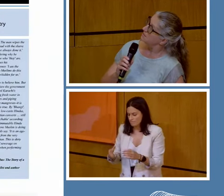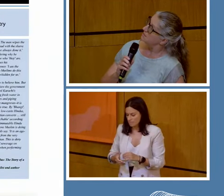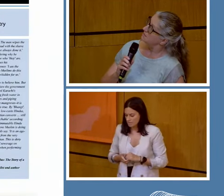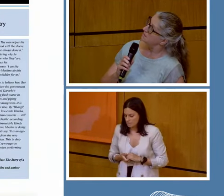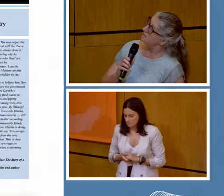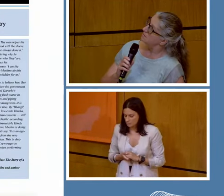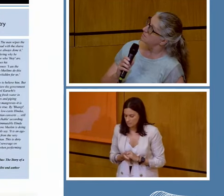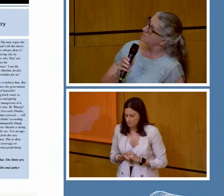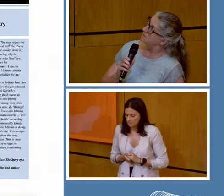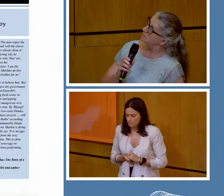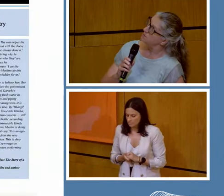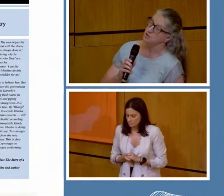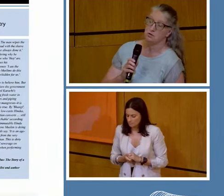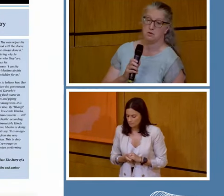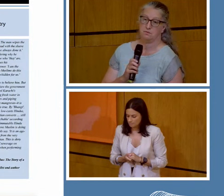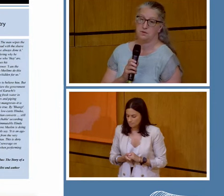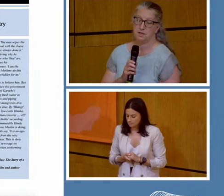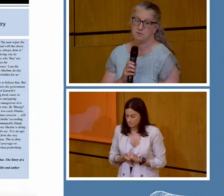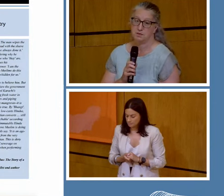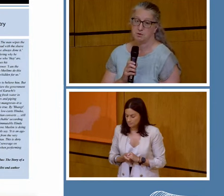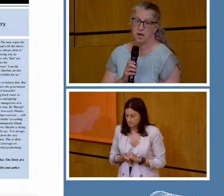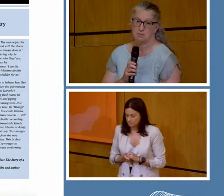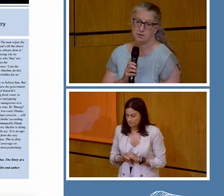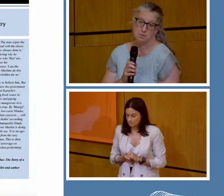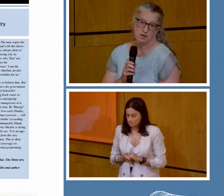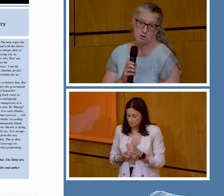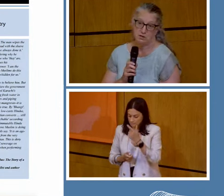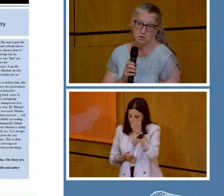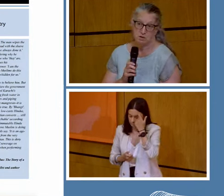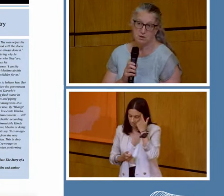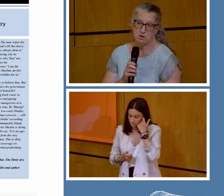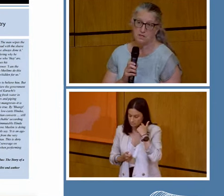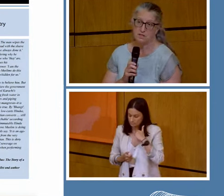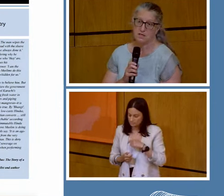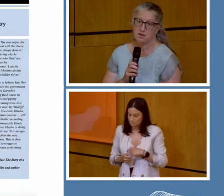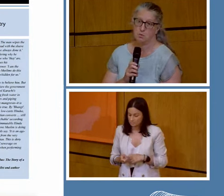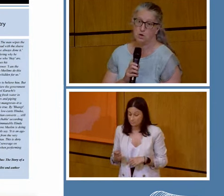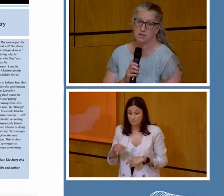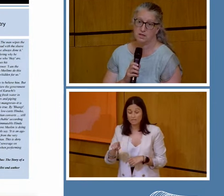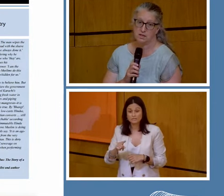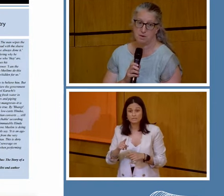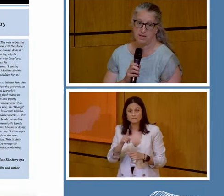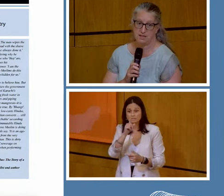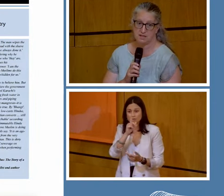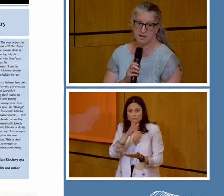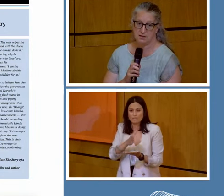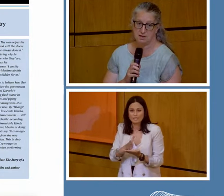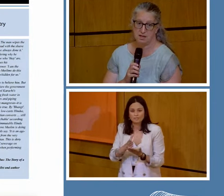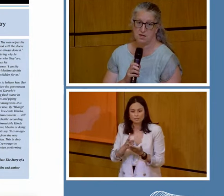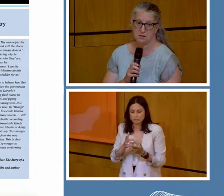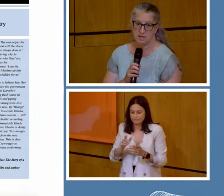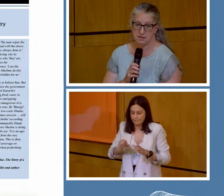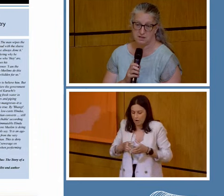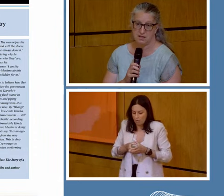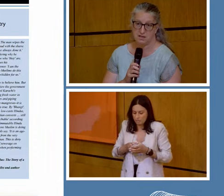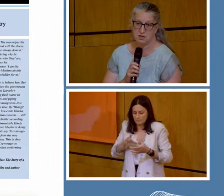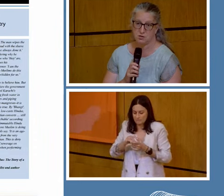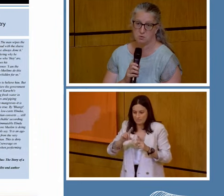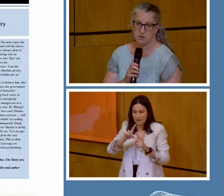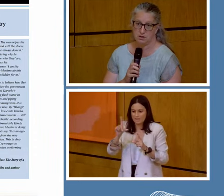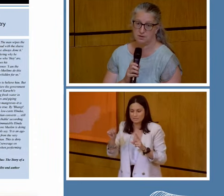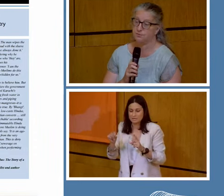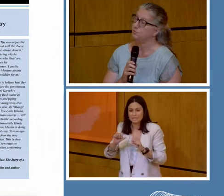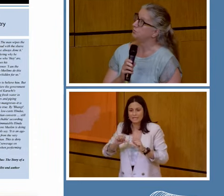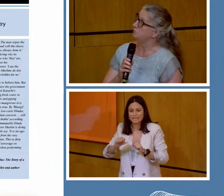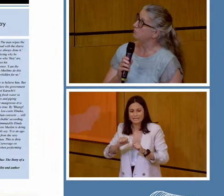This is a picture of someone who happens to be a religious minority worker in Pakistan. So he's the sanitation